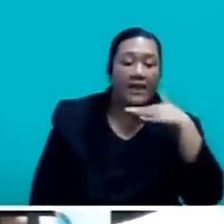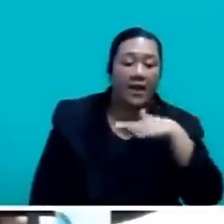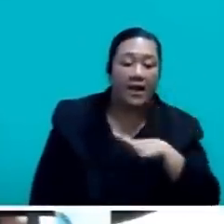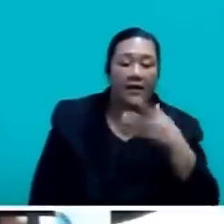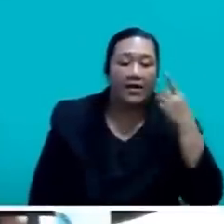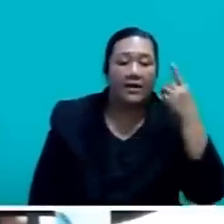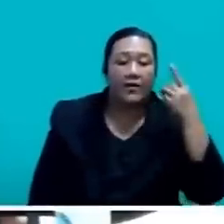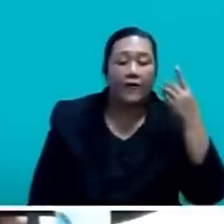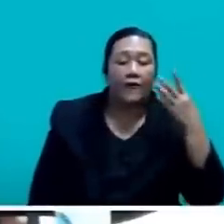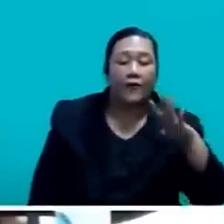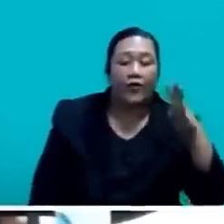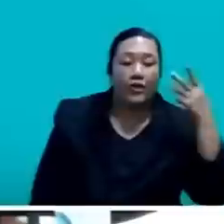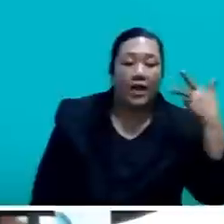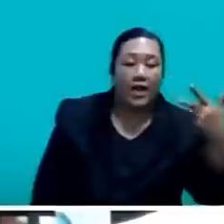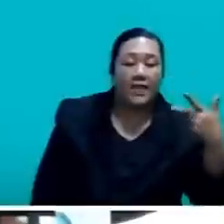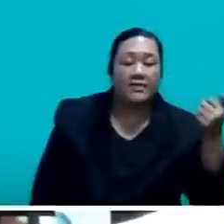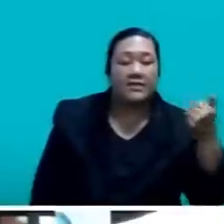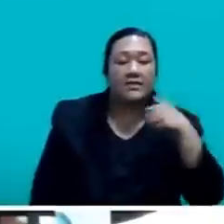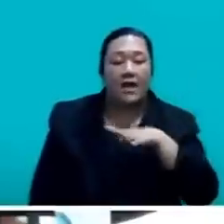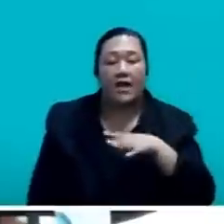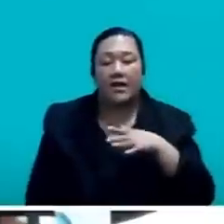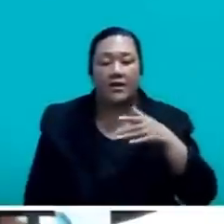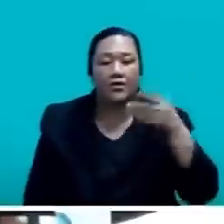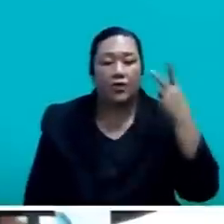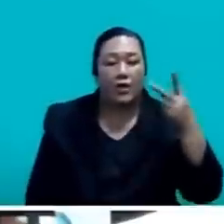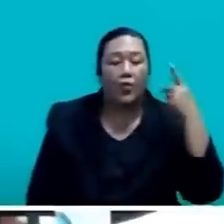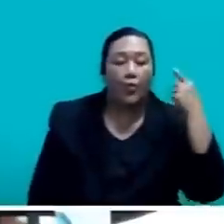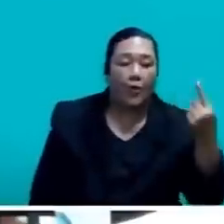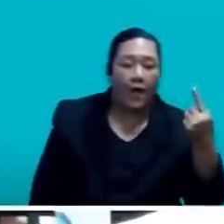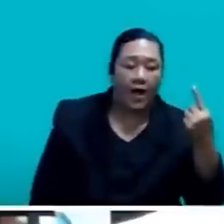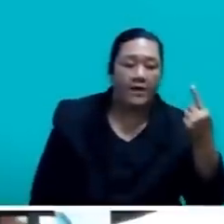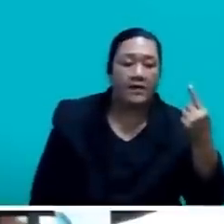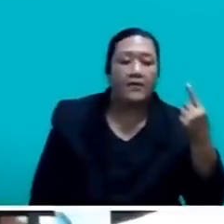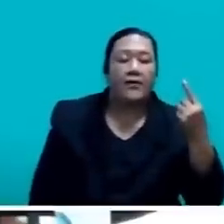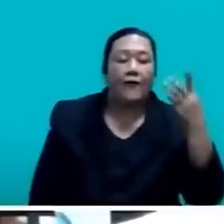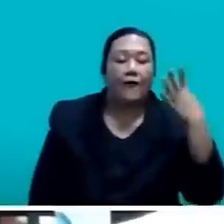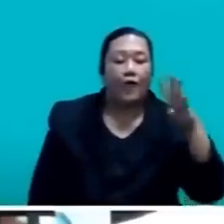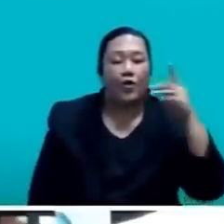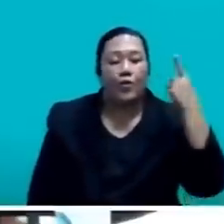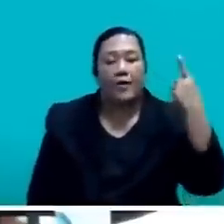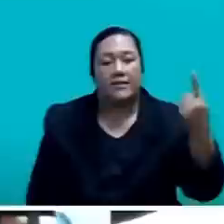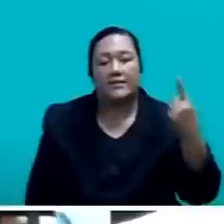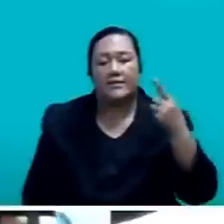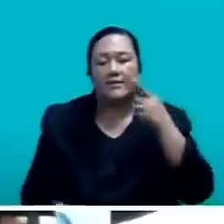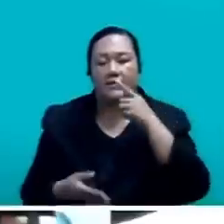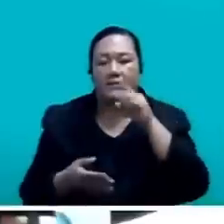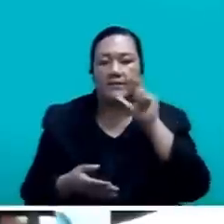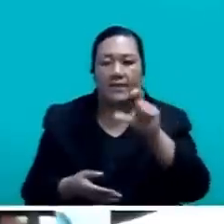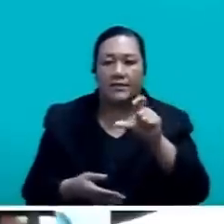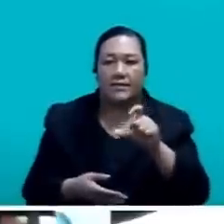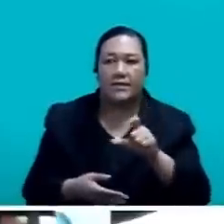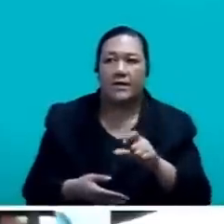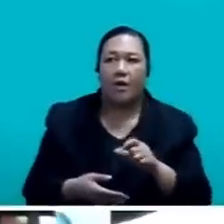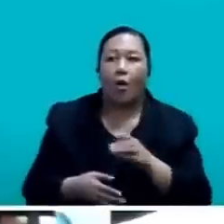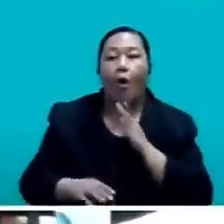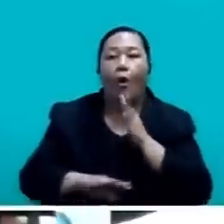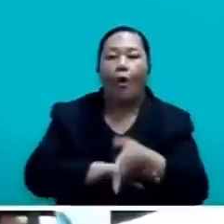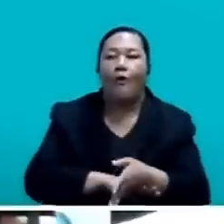$841,621,621,621. Over $34 billion.